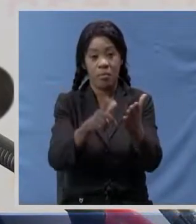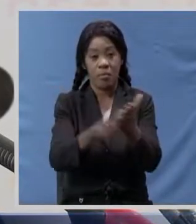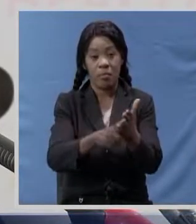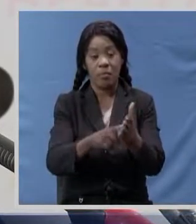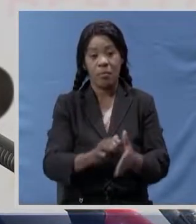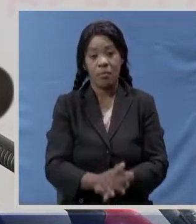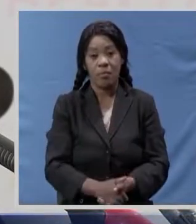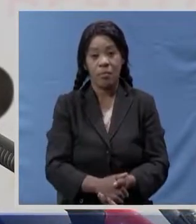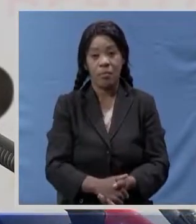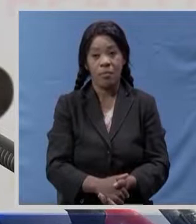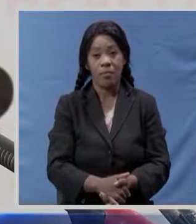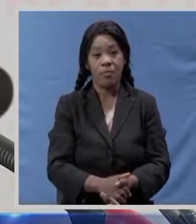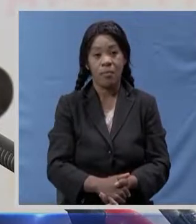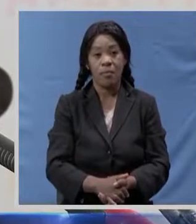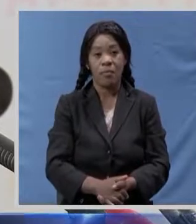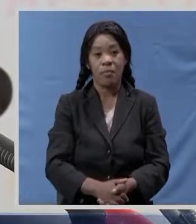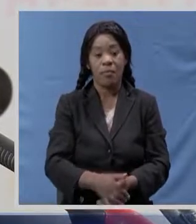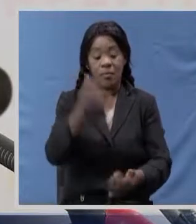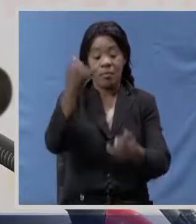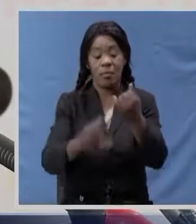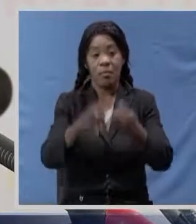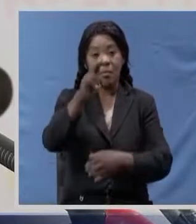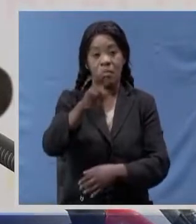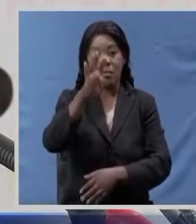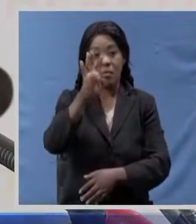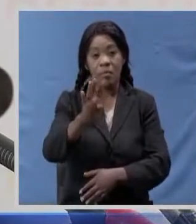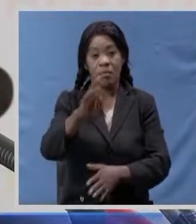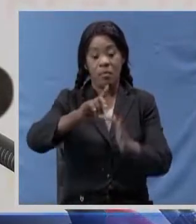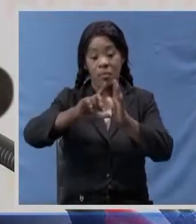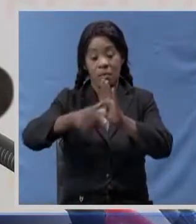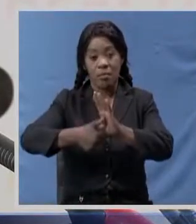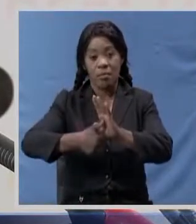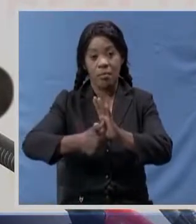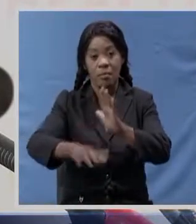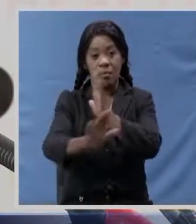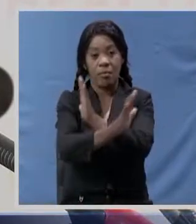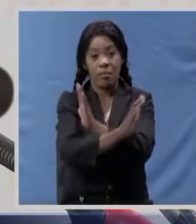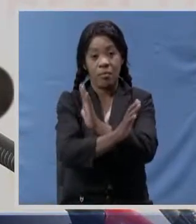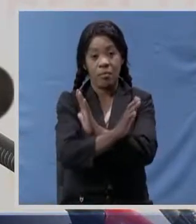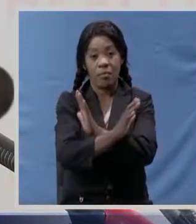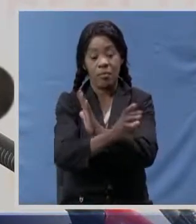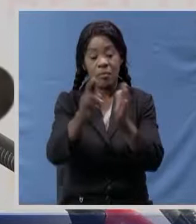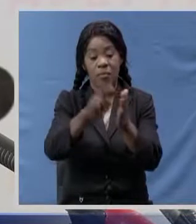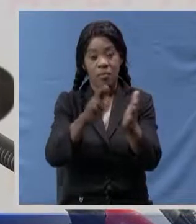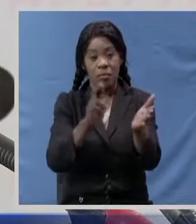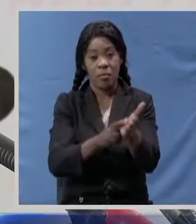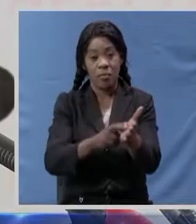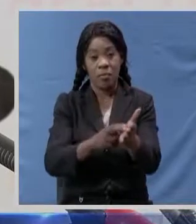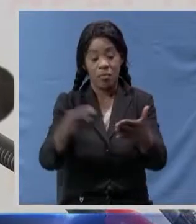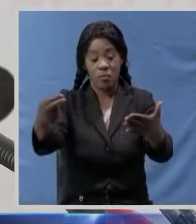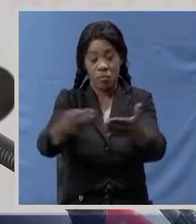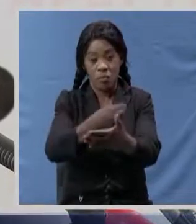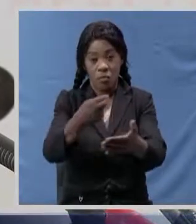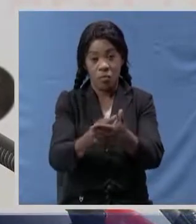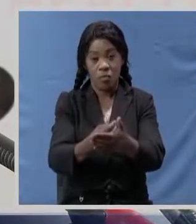updates in the last 24 hours Zambia has not recorded any case of COVID